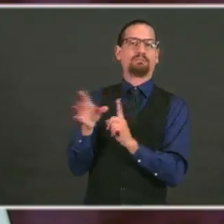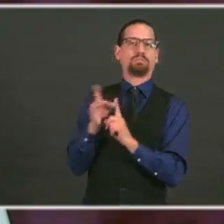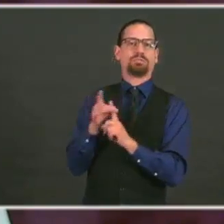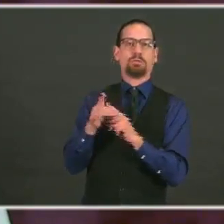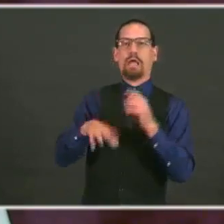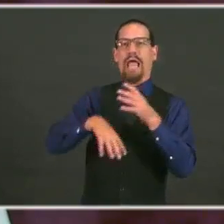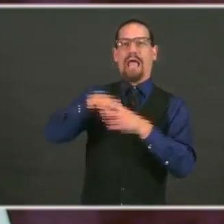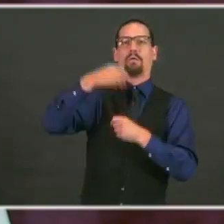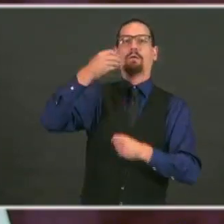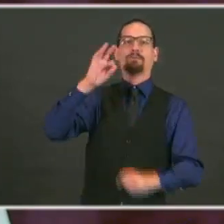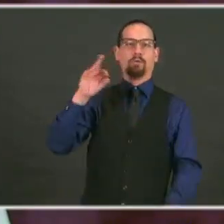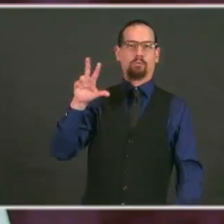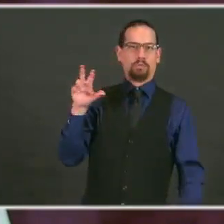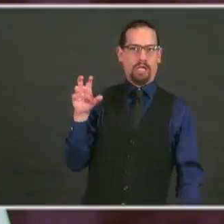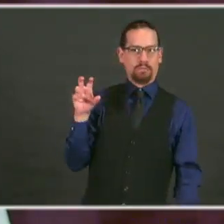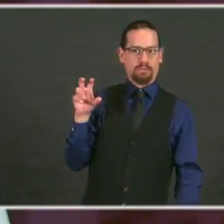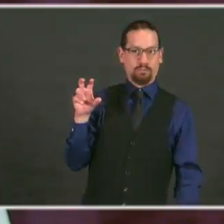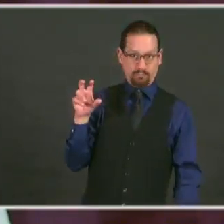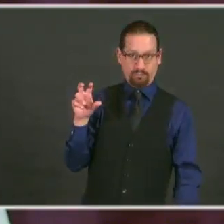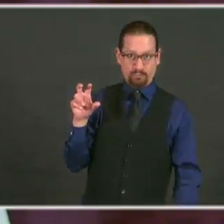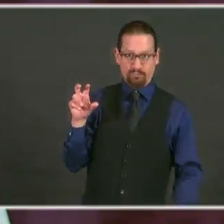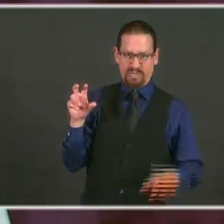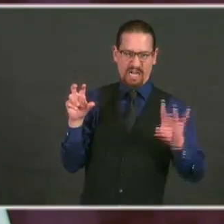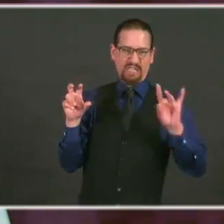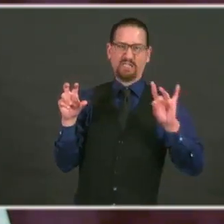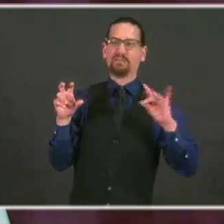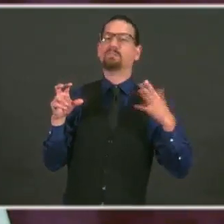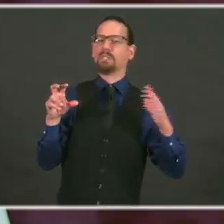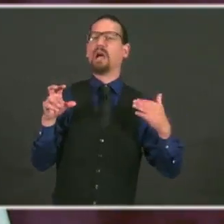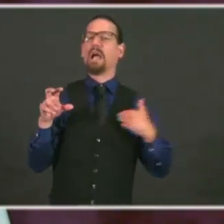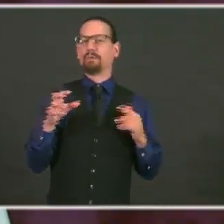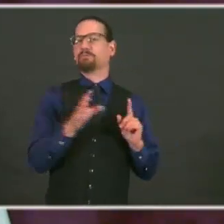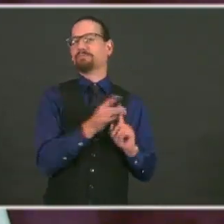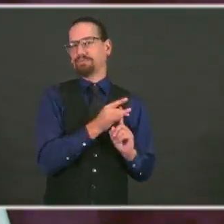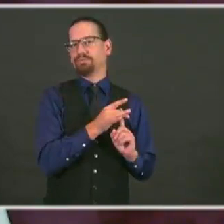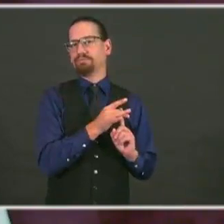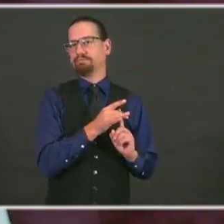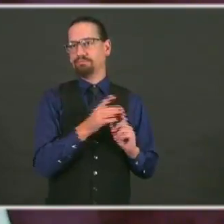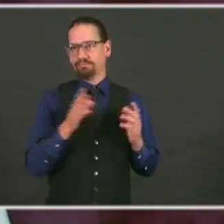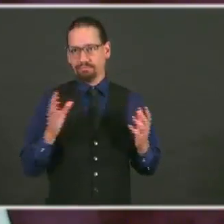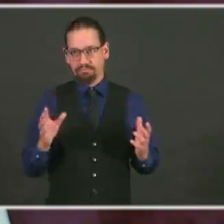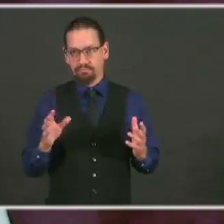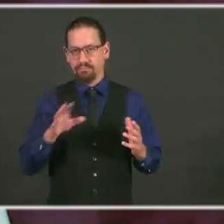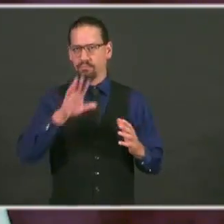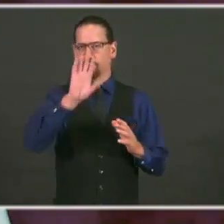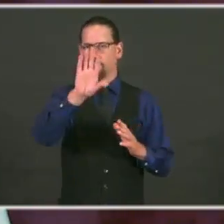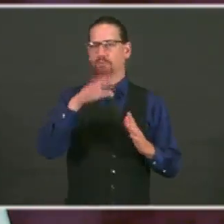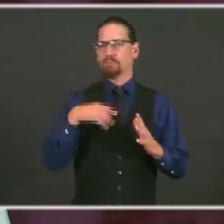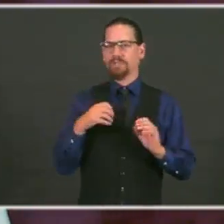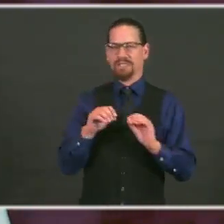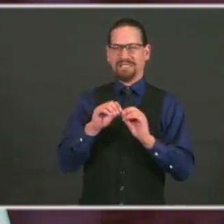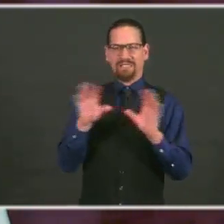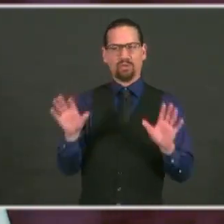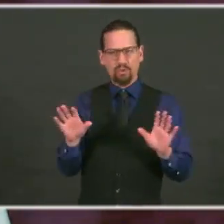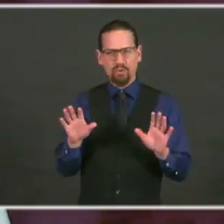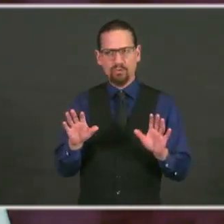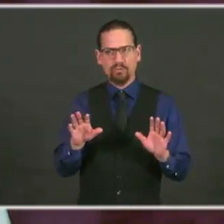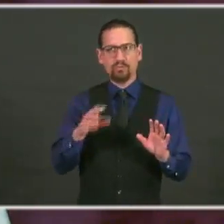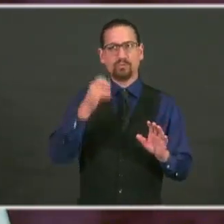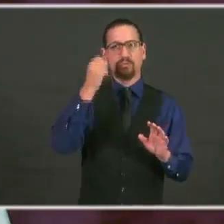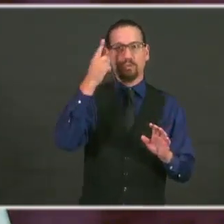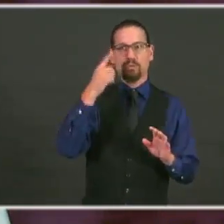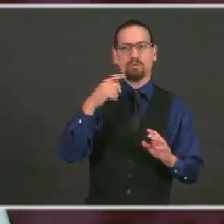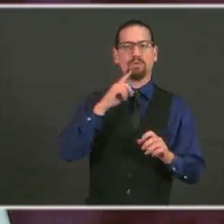300 swabs, eight positive cases. I do want to be clear, though. There were another 11 positive